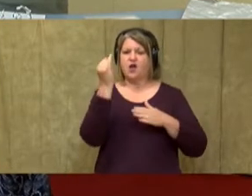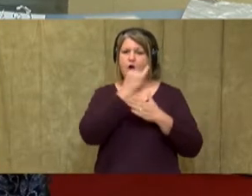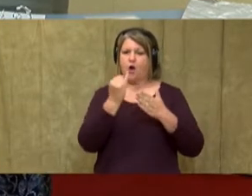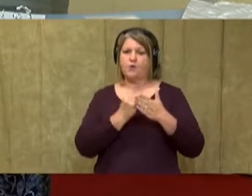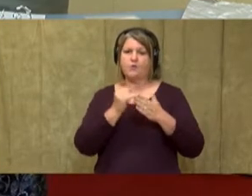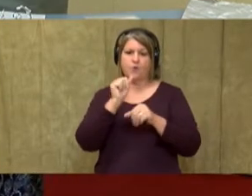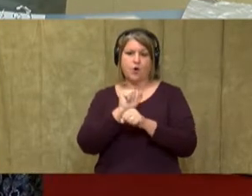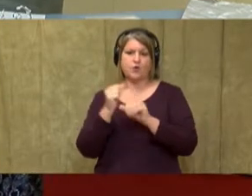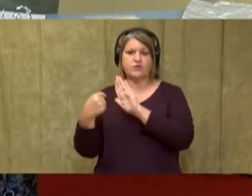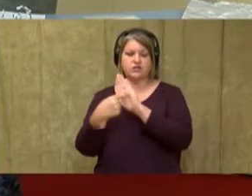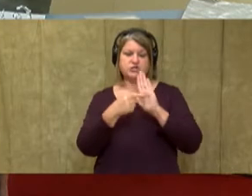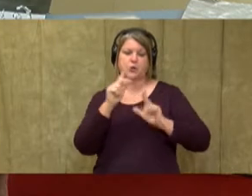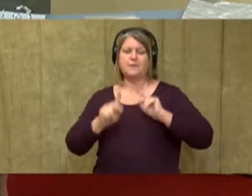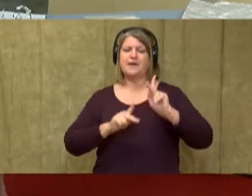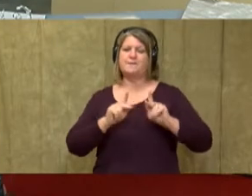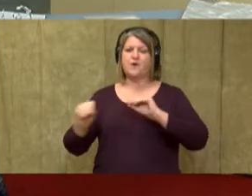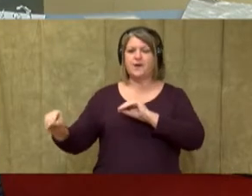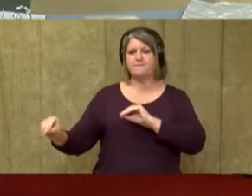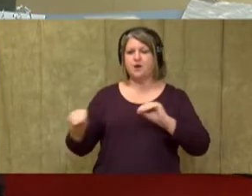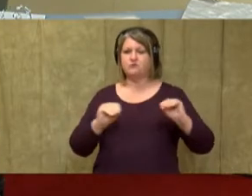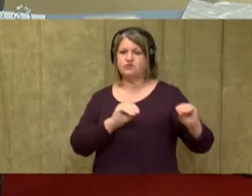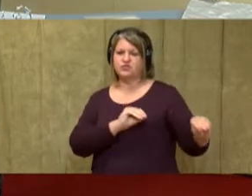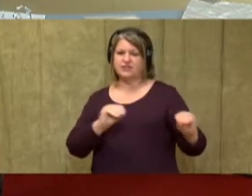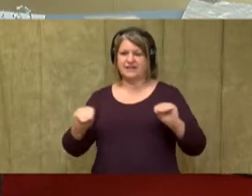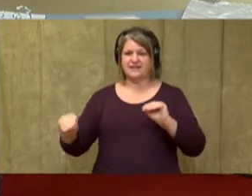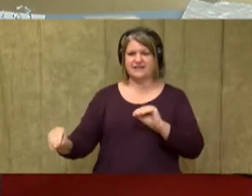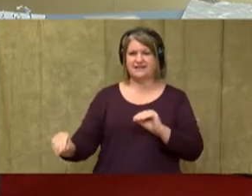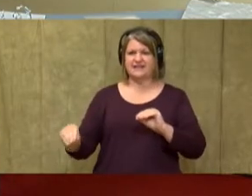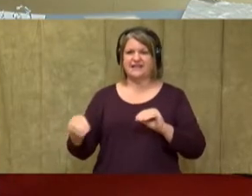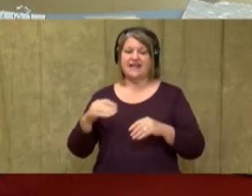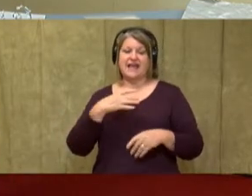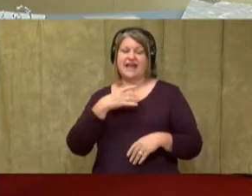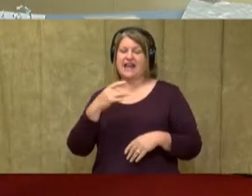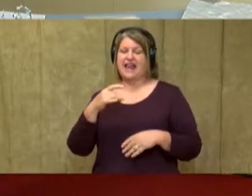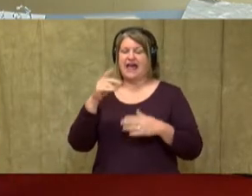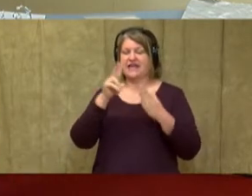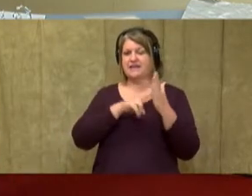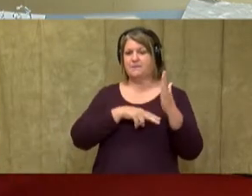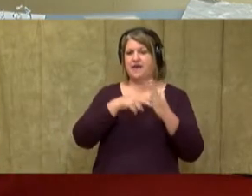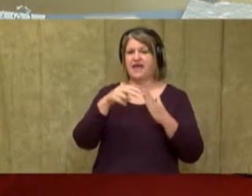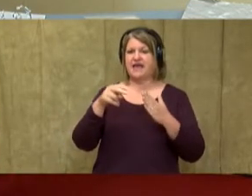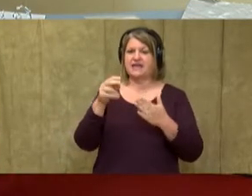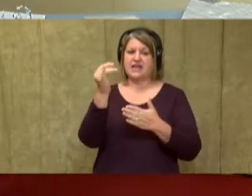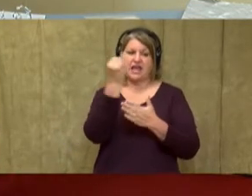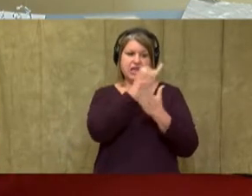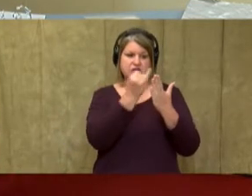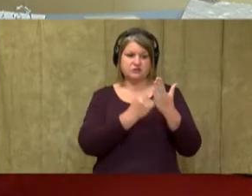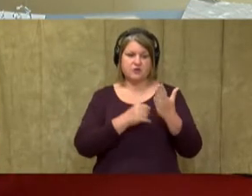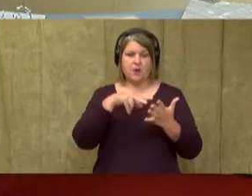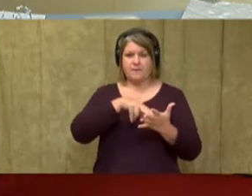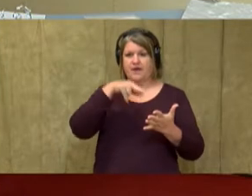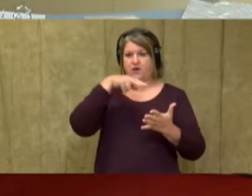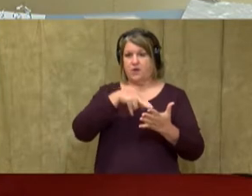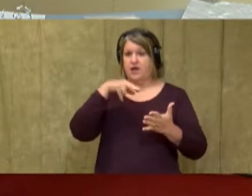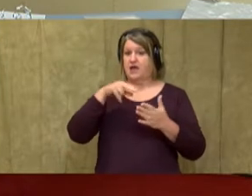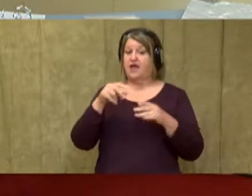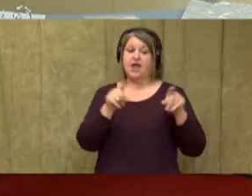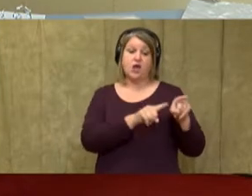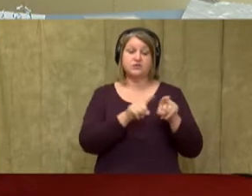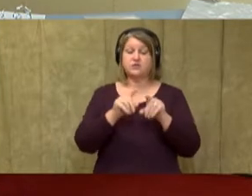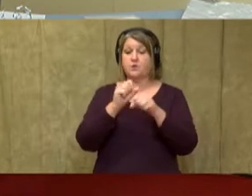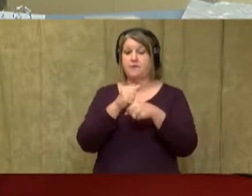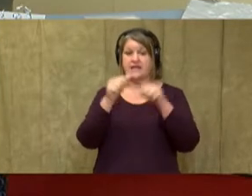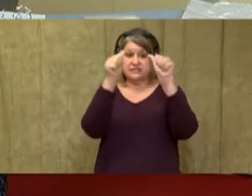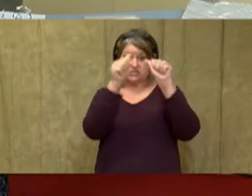motion. He liked to paint and draw ballerinas, but he also made sculptures of ballerinas and showed the movement.